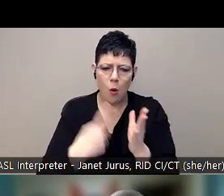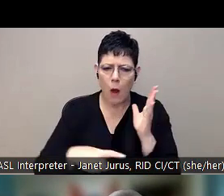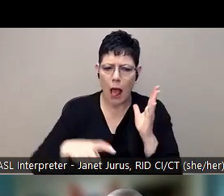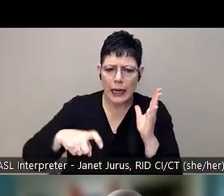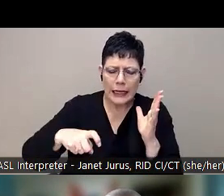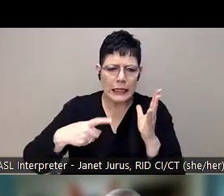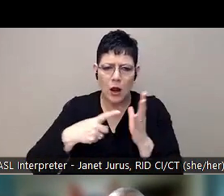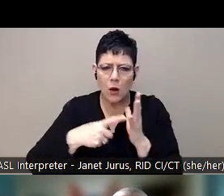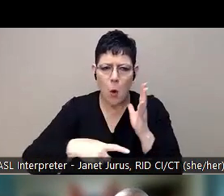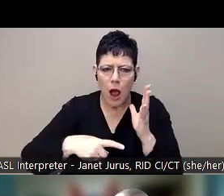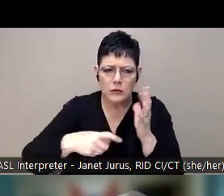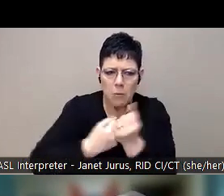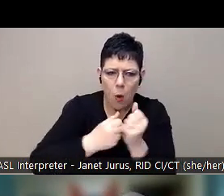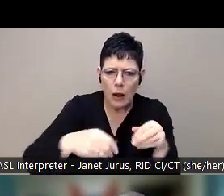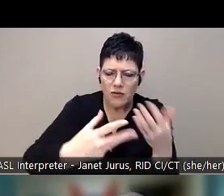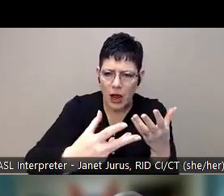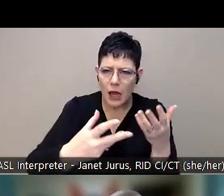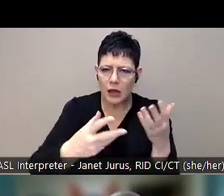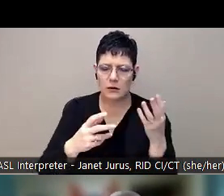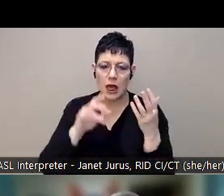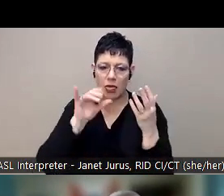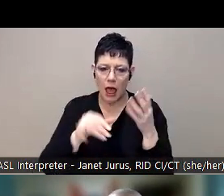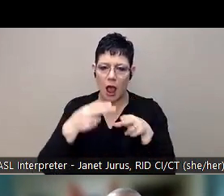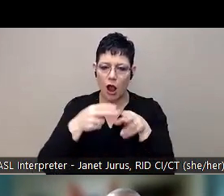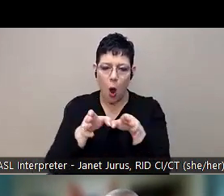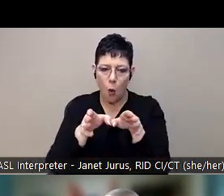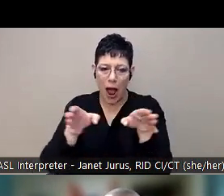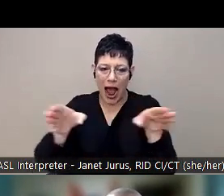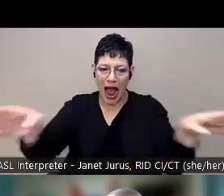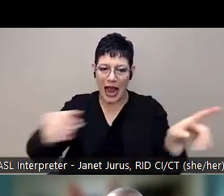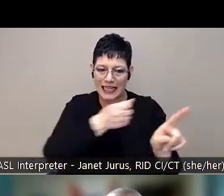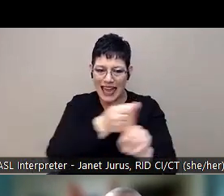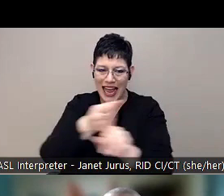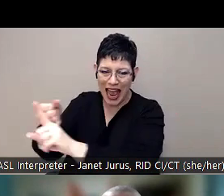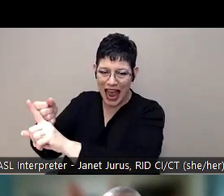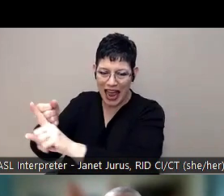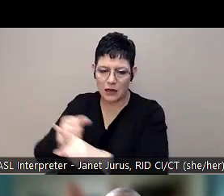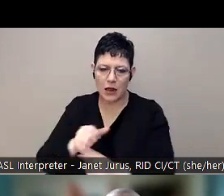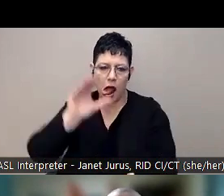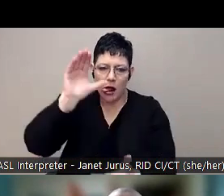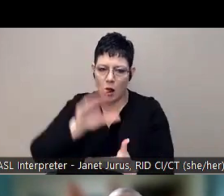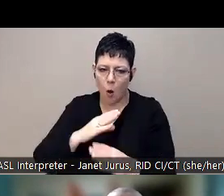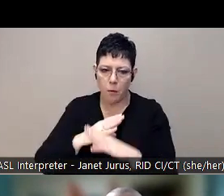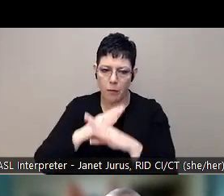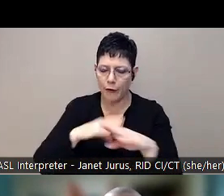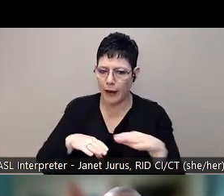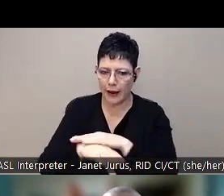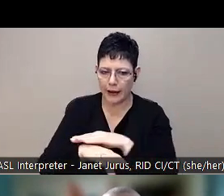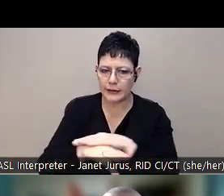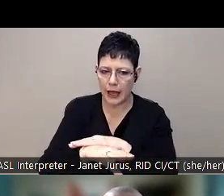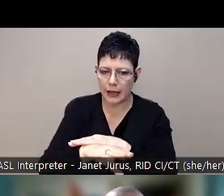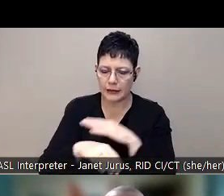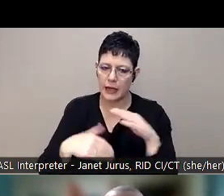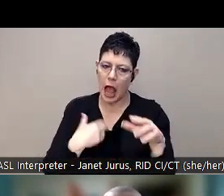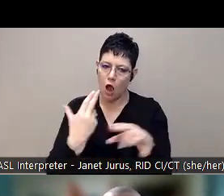That's where we show up. So we consider it wide net, low barrier. I've mentioned that a number of times already, but that's a phrase that I